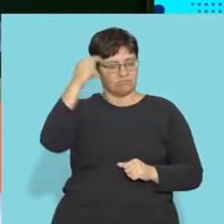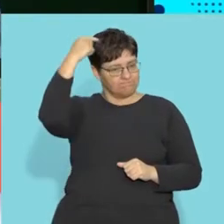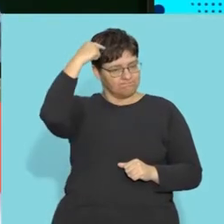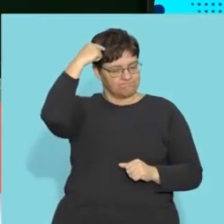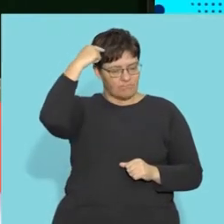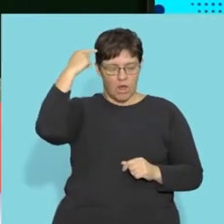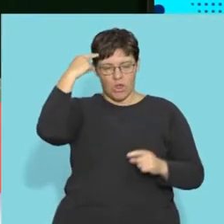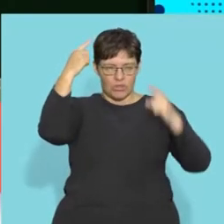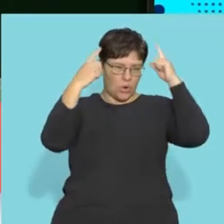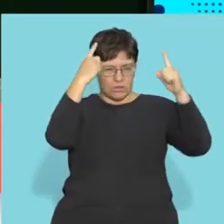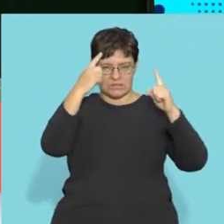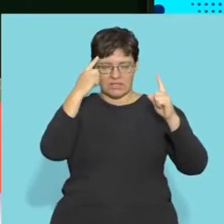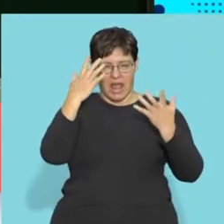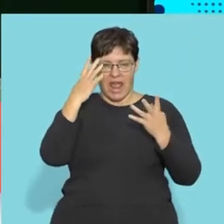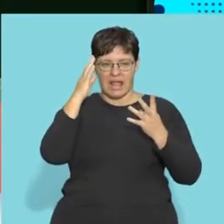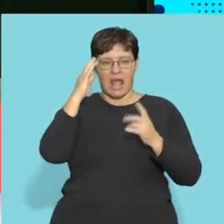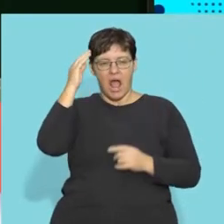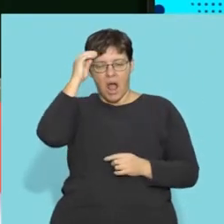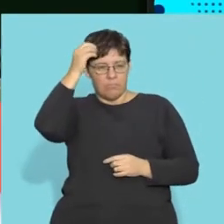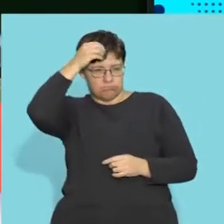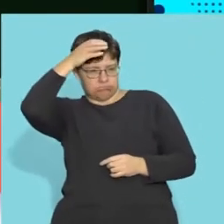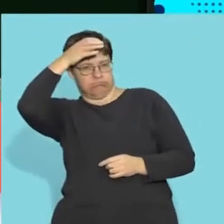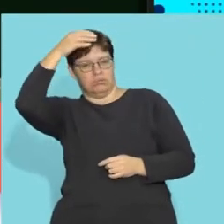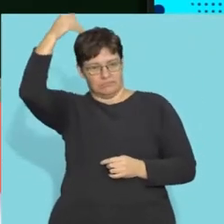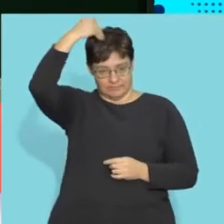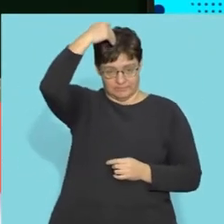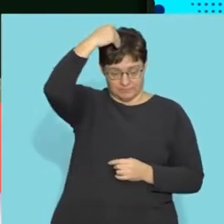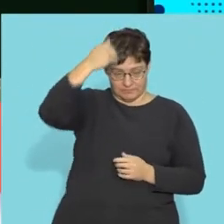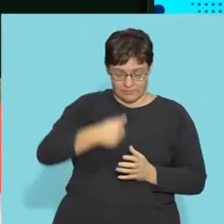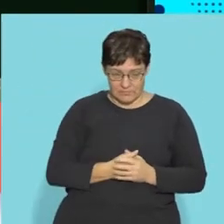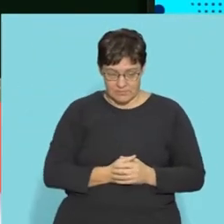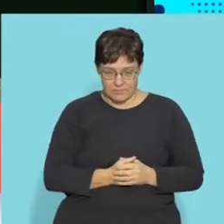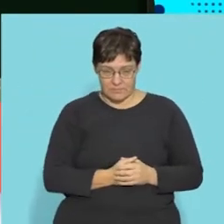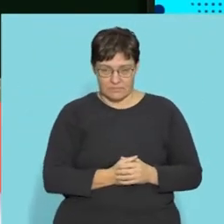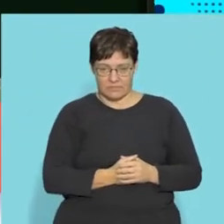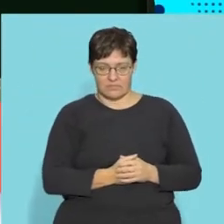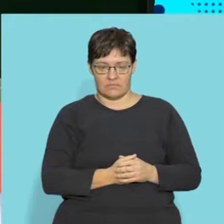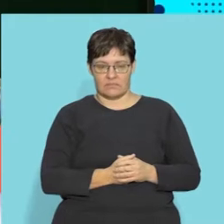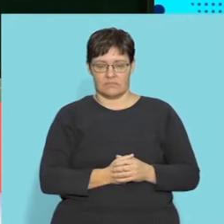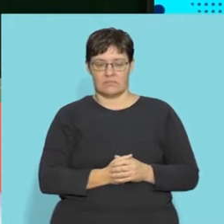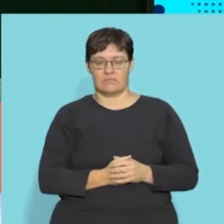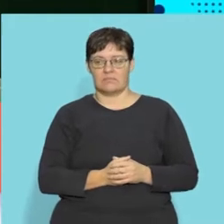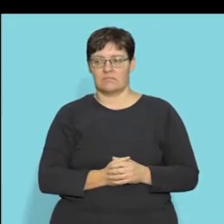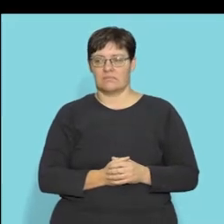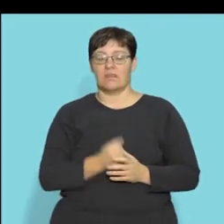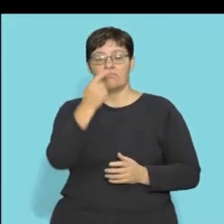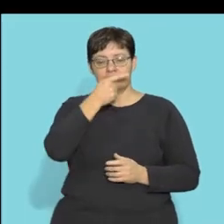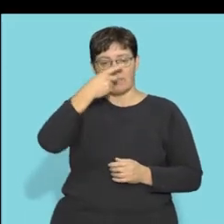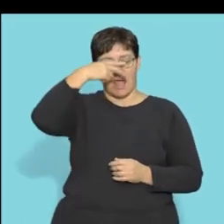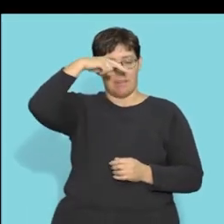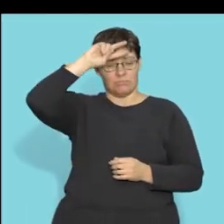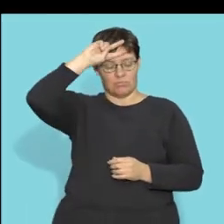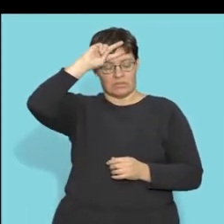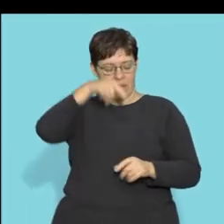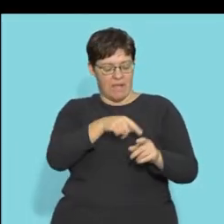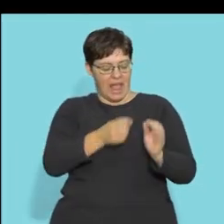abstract thought. Right. It's intelligence. This is where intelligence is seated. Right. And also, it will interpret